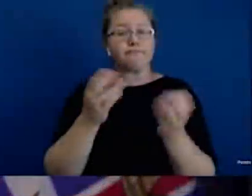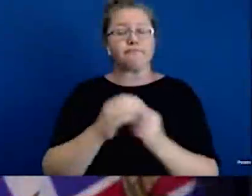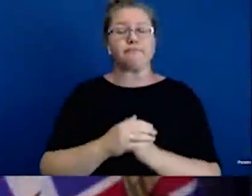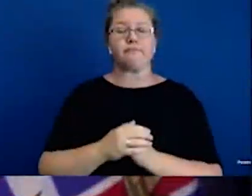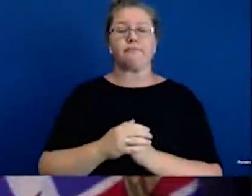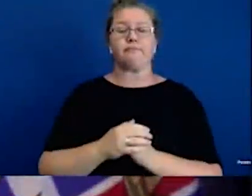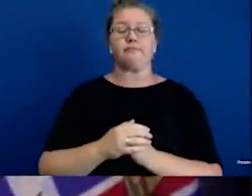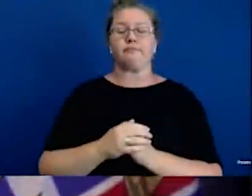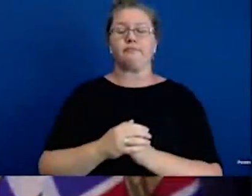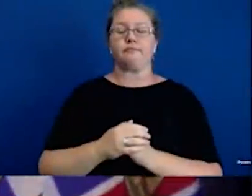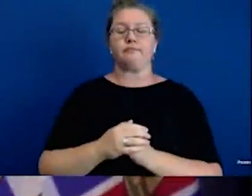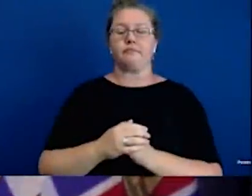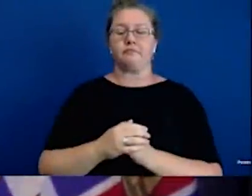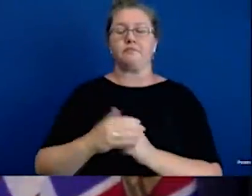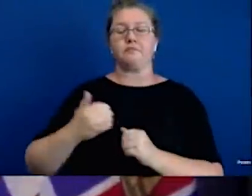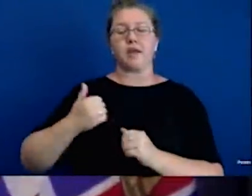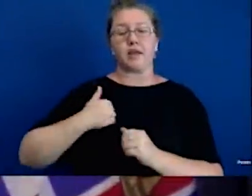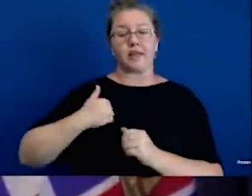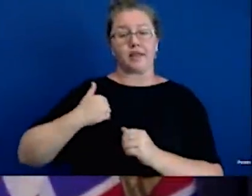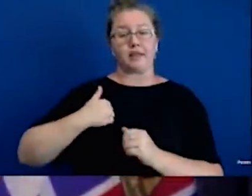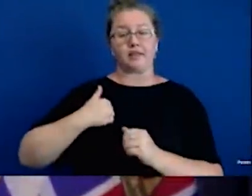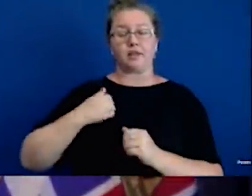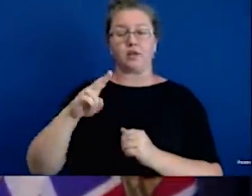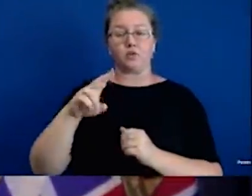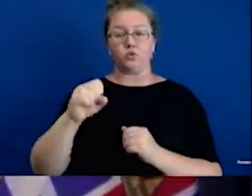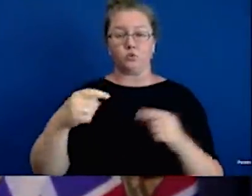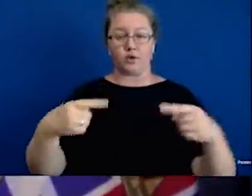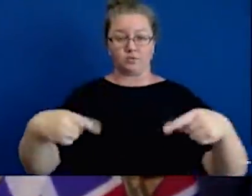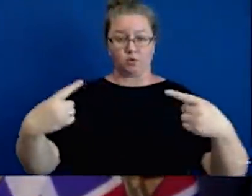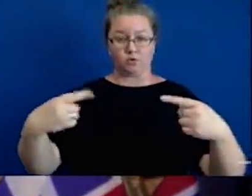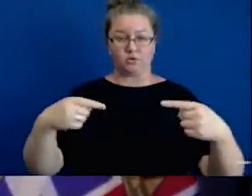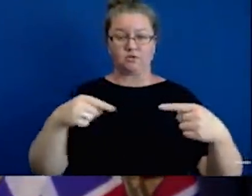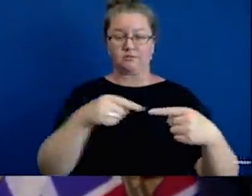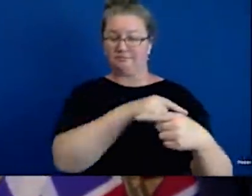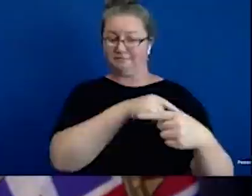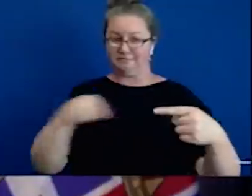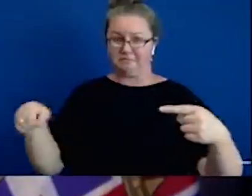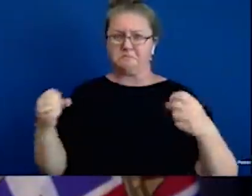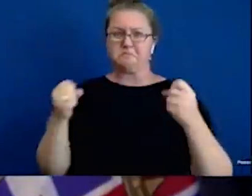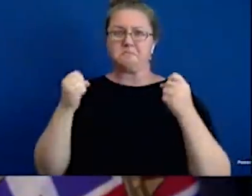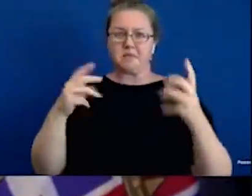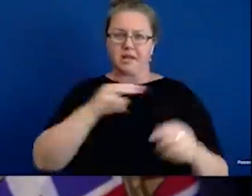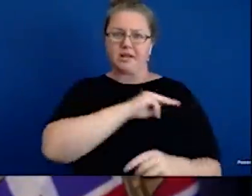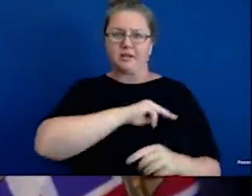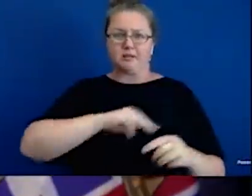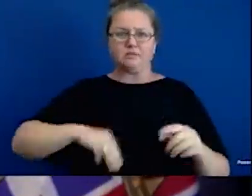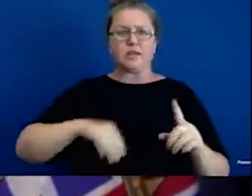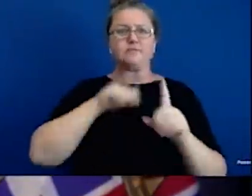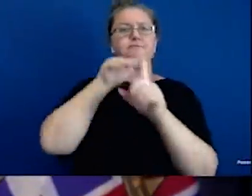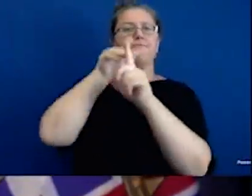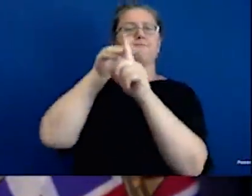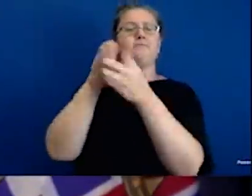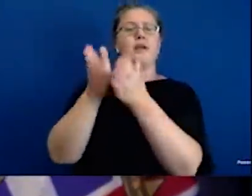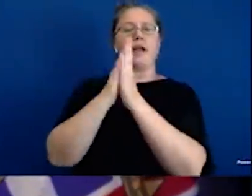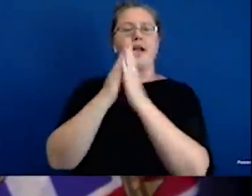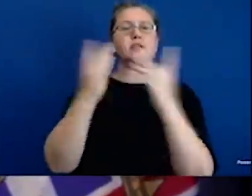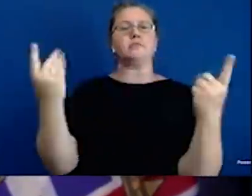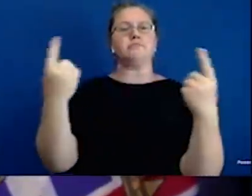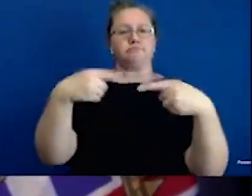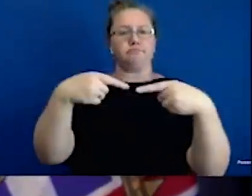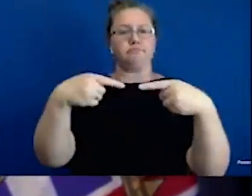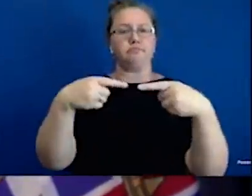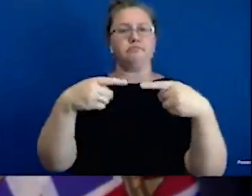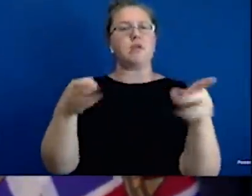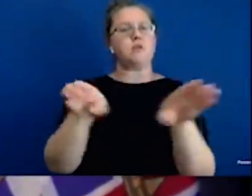Minister and Dr. Henry, might have read today that a group of Canadian border city mayors are calling on the federal government to keep the Canadian U.S. border